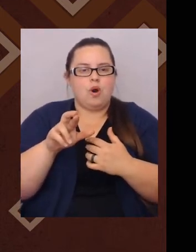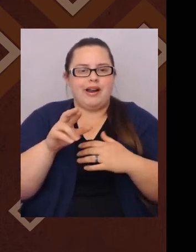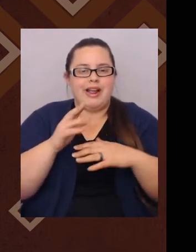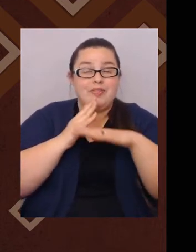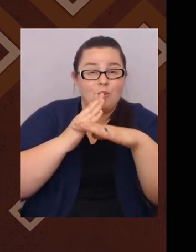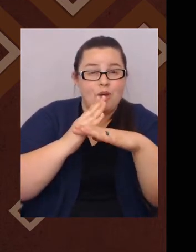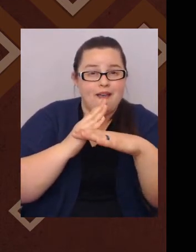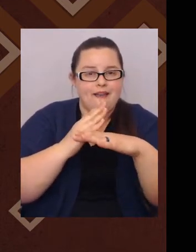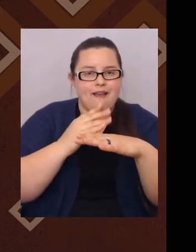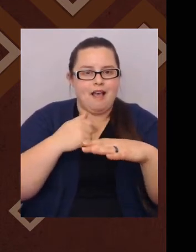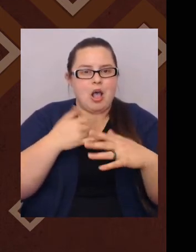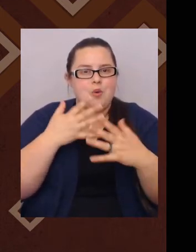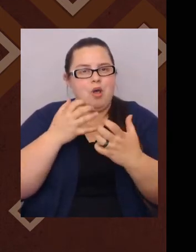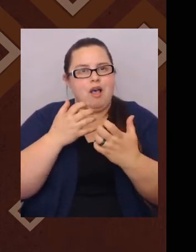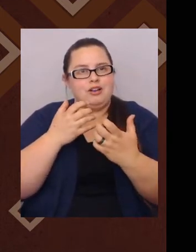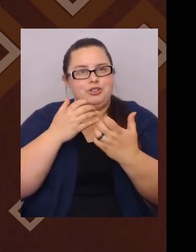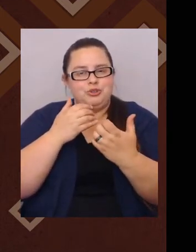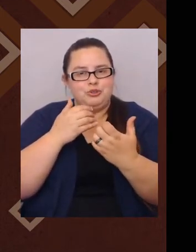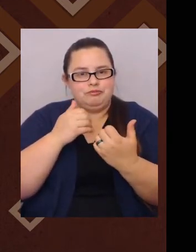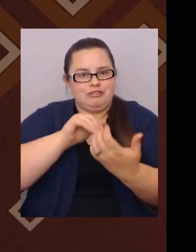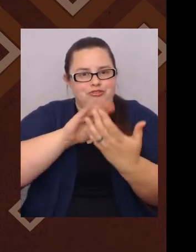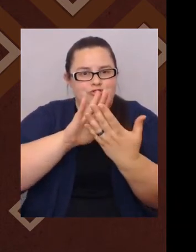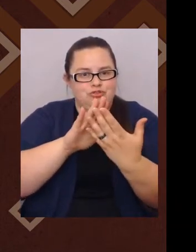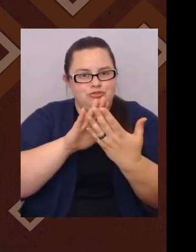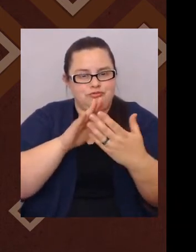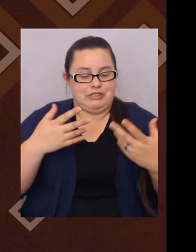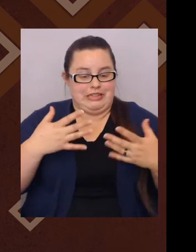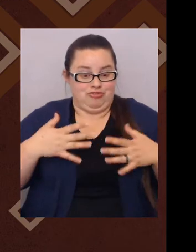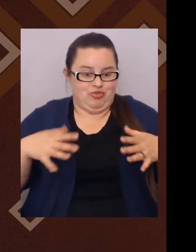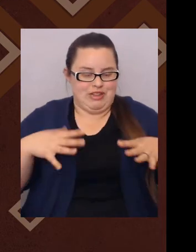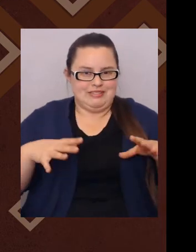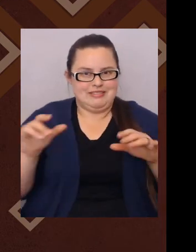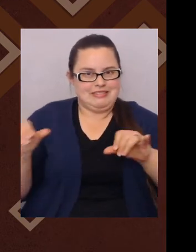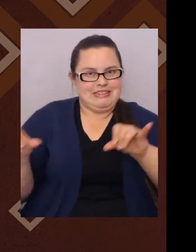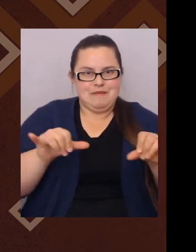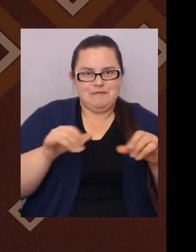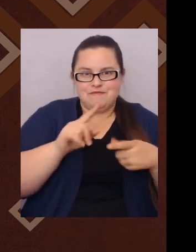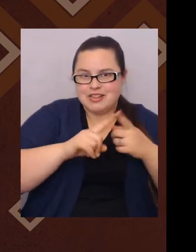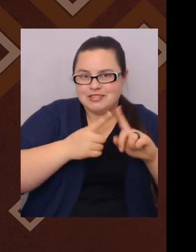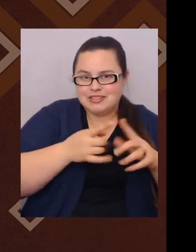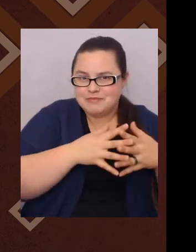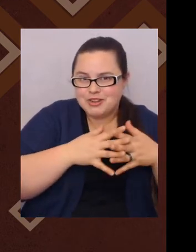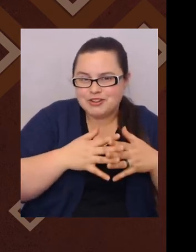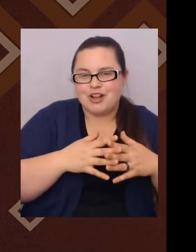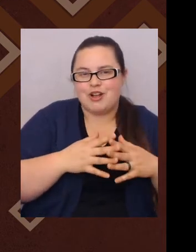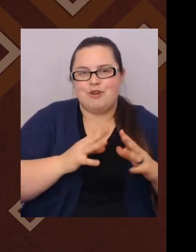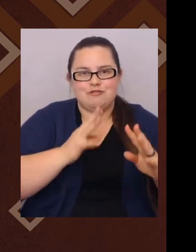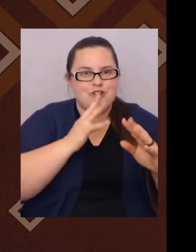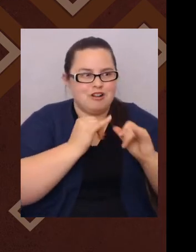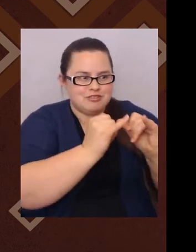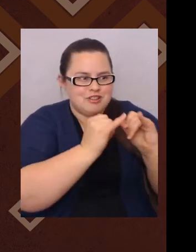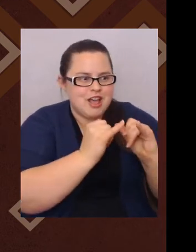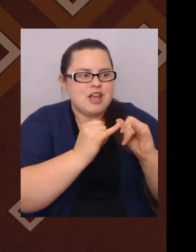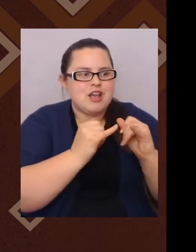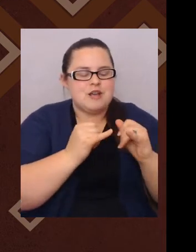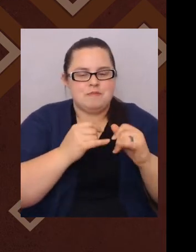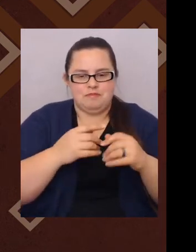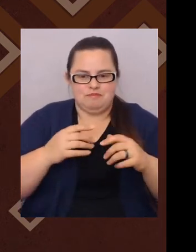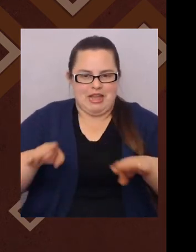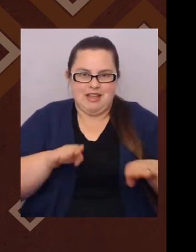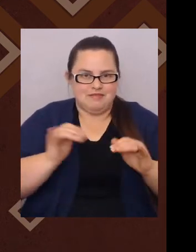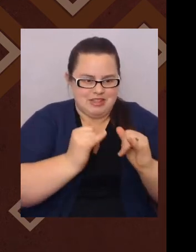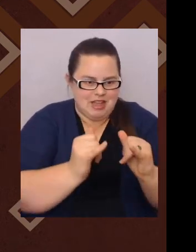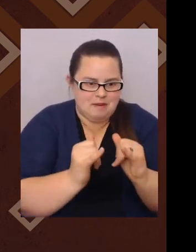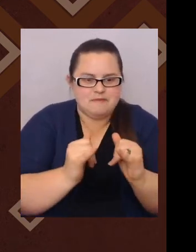I wanted to dress like my friends in America. I wanted to talk like them. I wanted to be like them, listen to the same music.